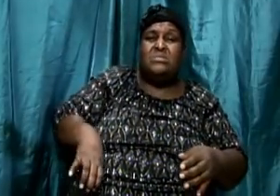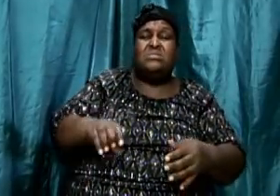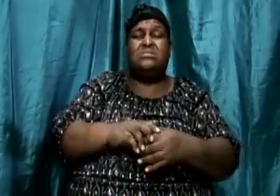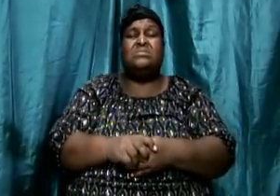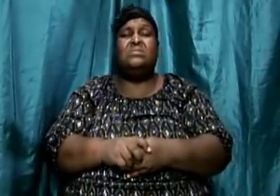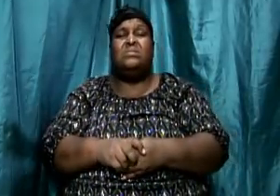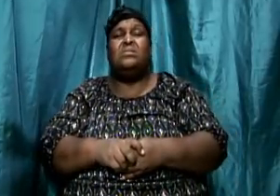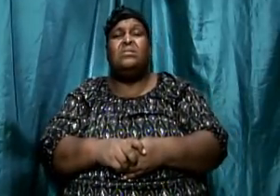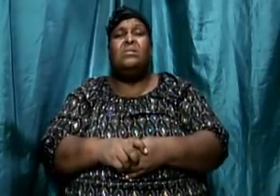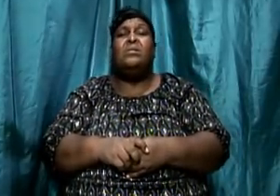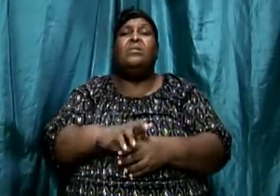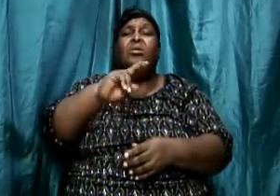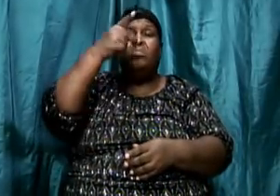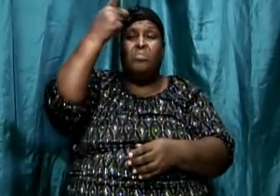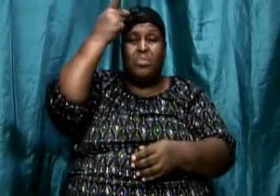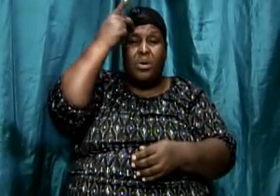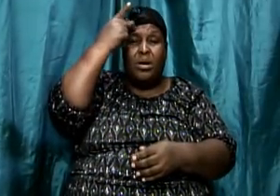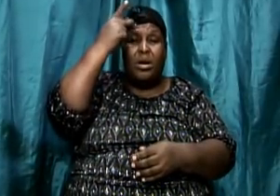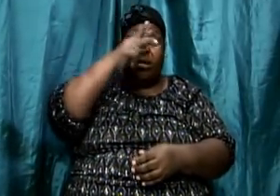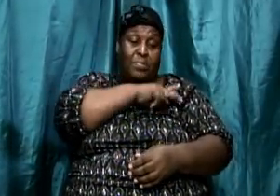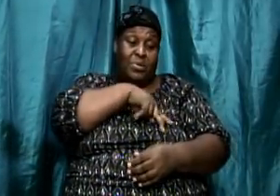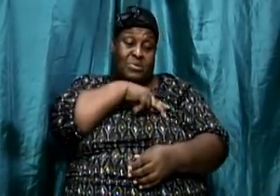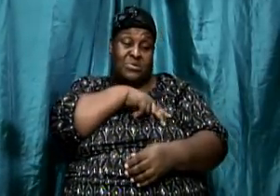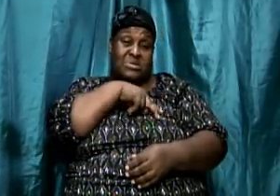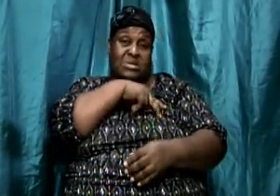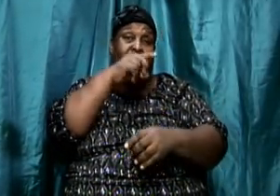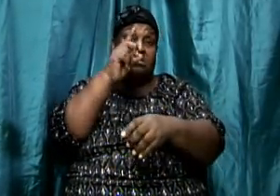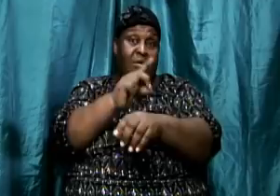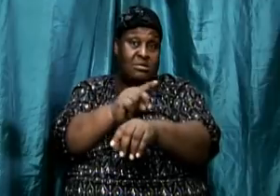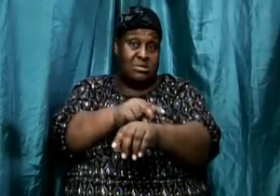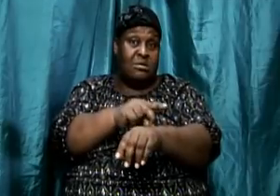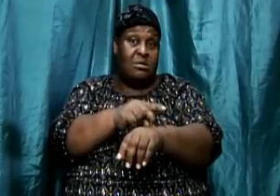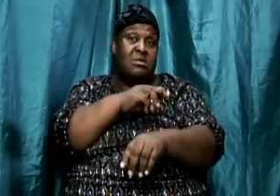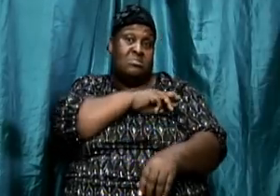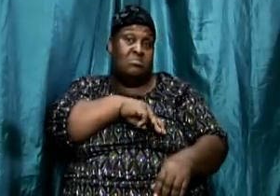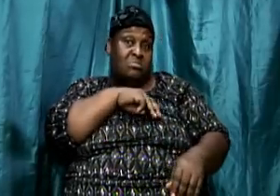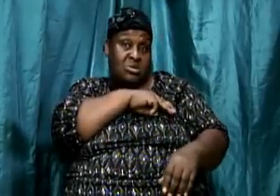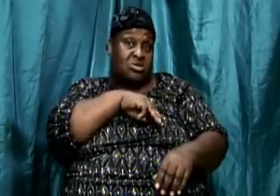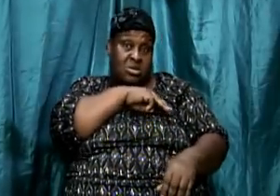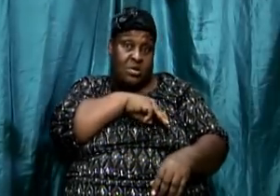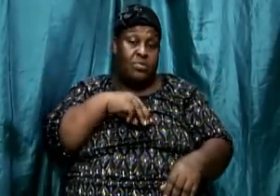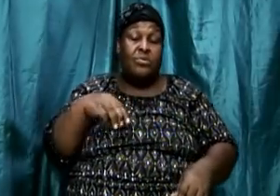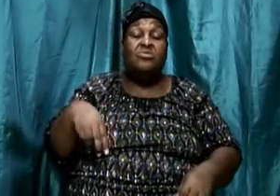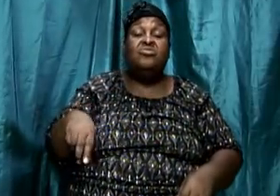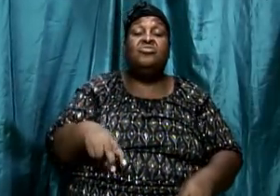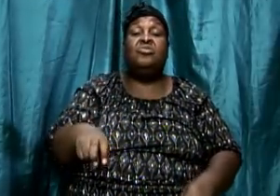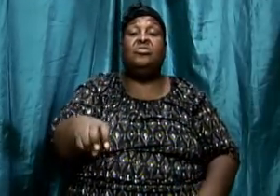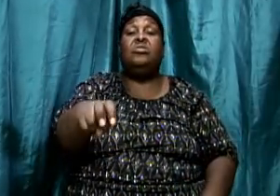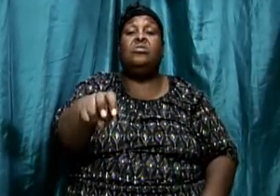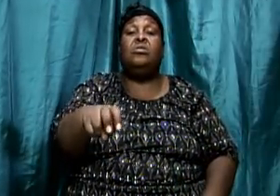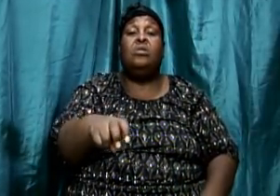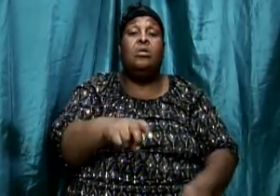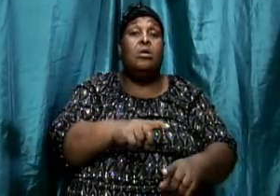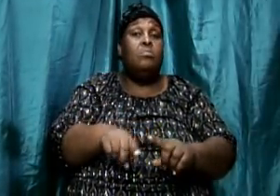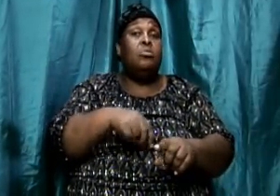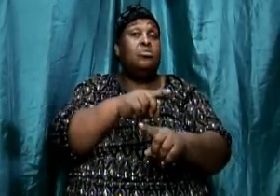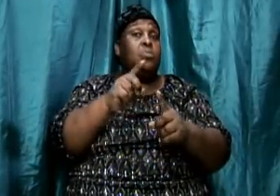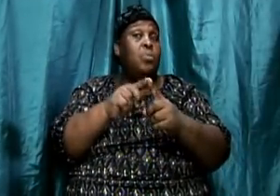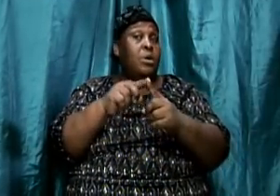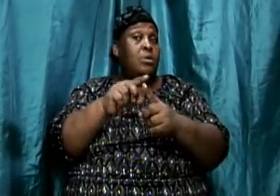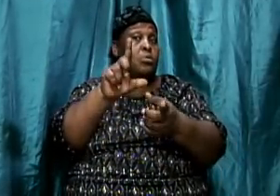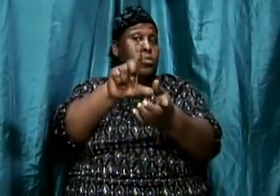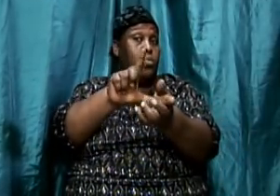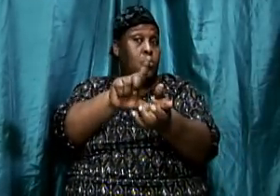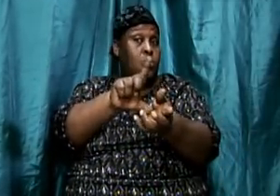Paul's personal physician on his missionary journeys. But when Luke wrote the book of Luke, notice